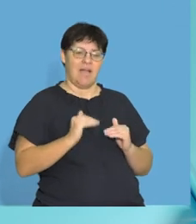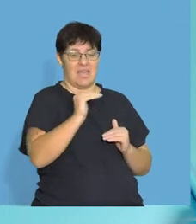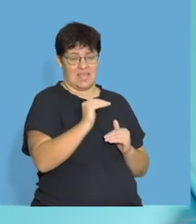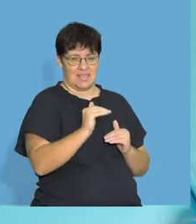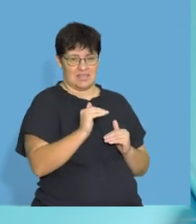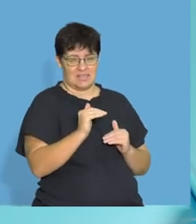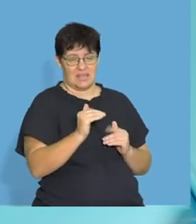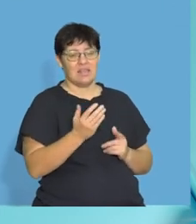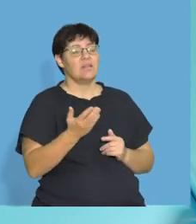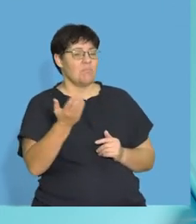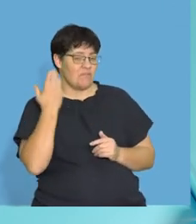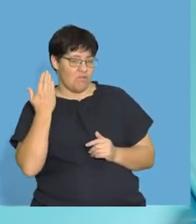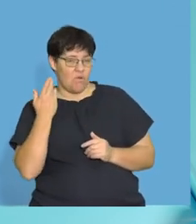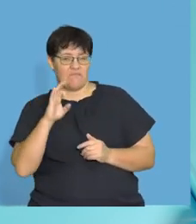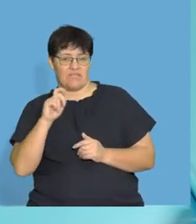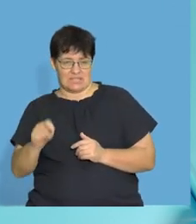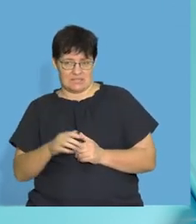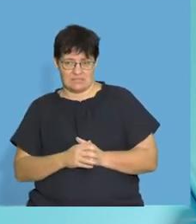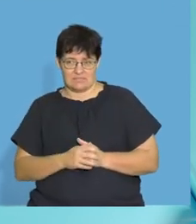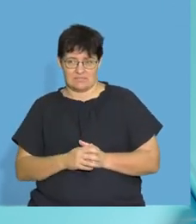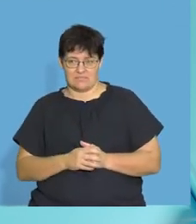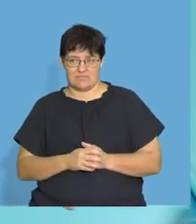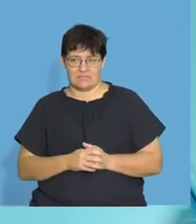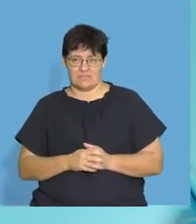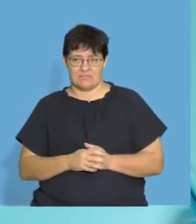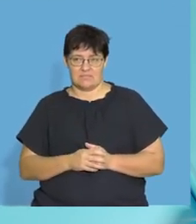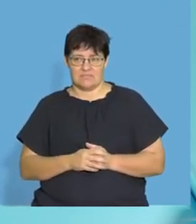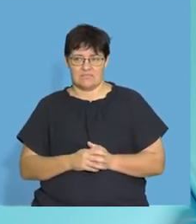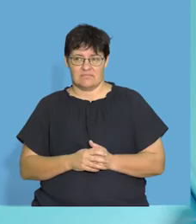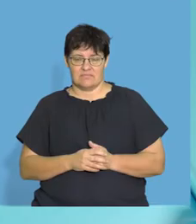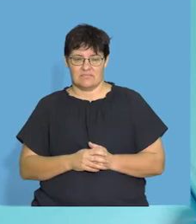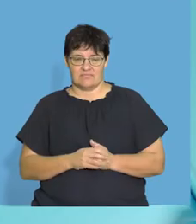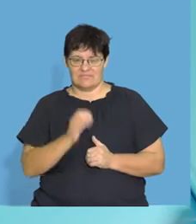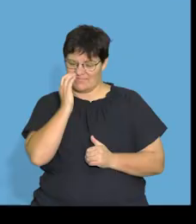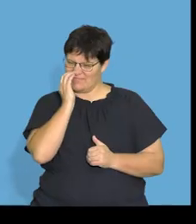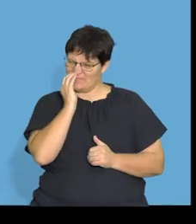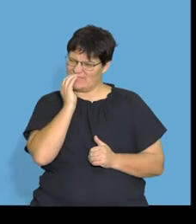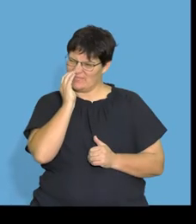more that higher in these two groups than we would have in the fat soluble ones.